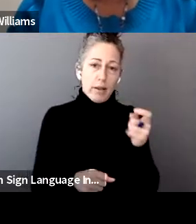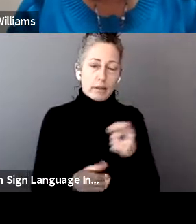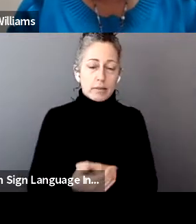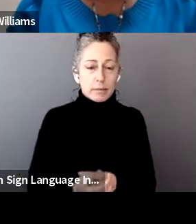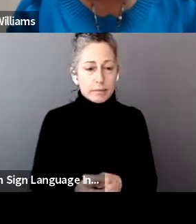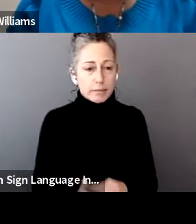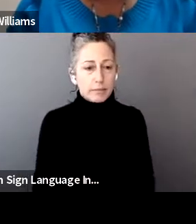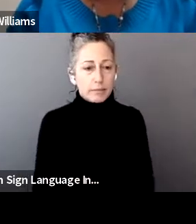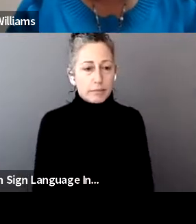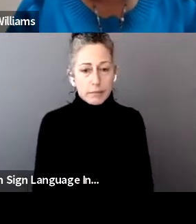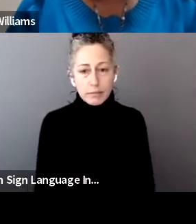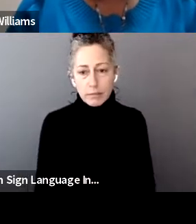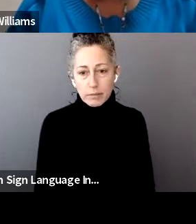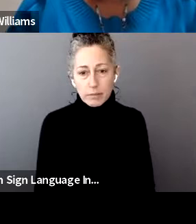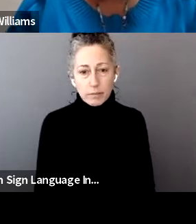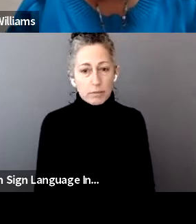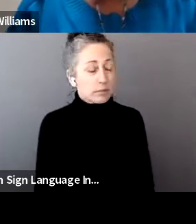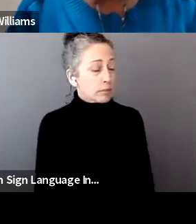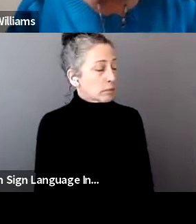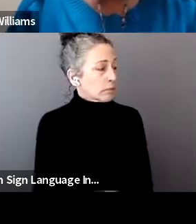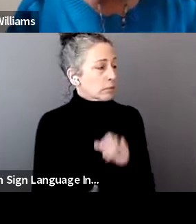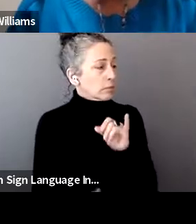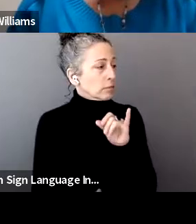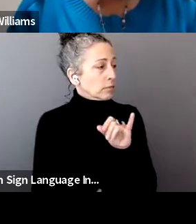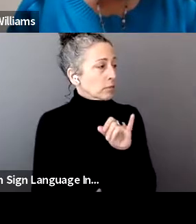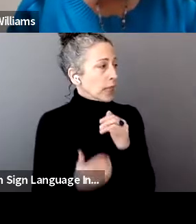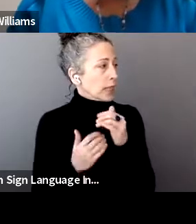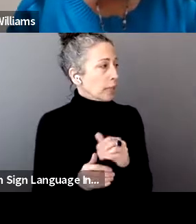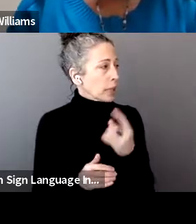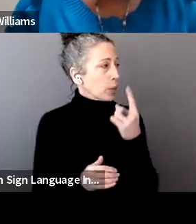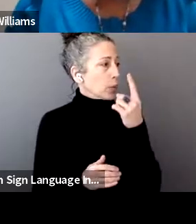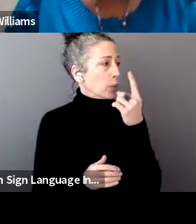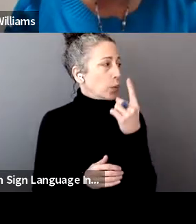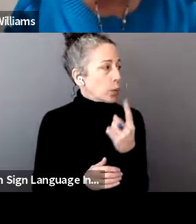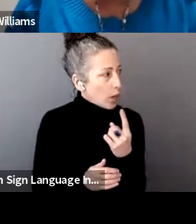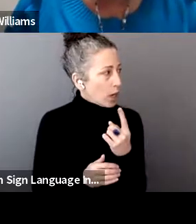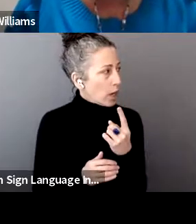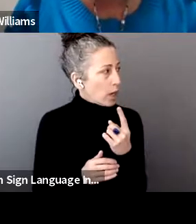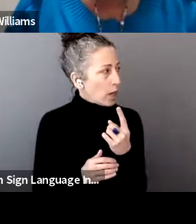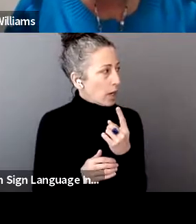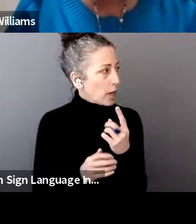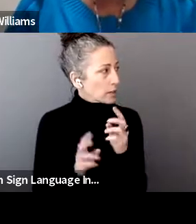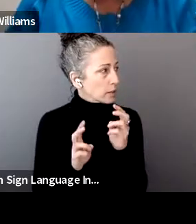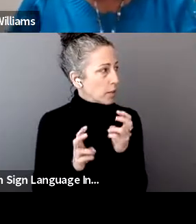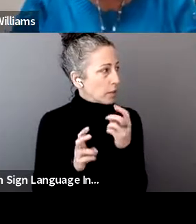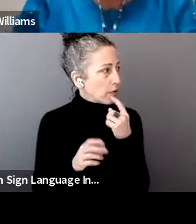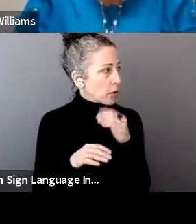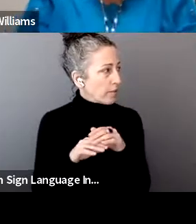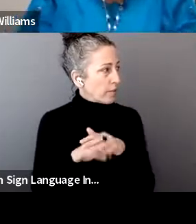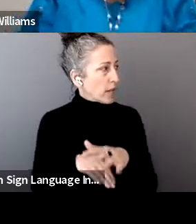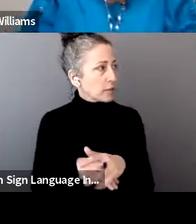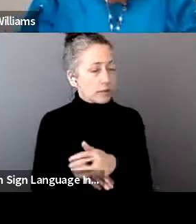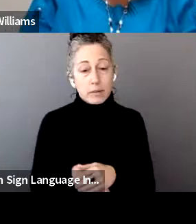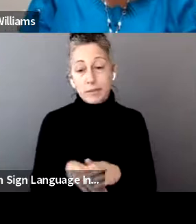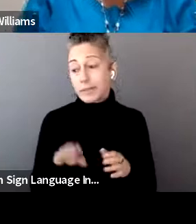Okay, limiting me to one piece of advice. Well, you can certainly give more of them. We don't want to cheat anyone. So hey, it